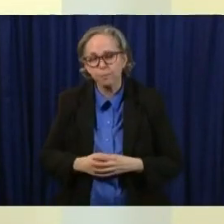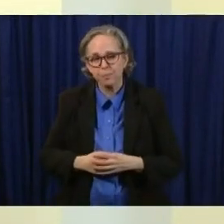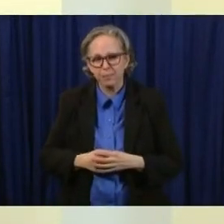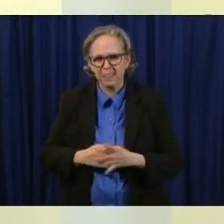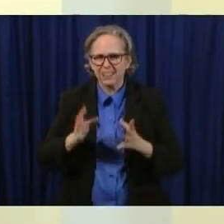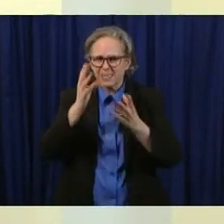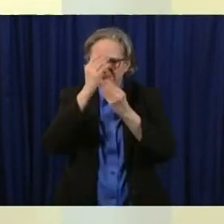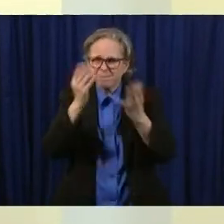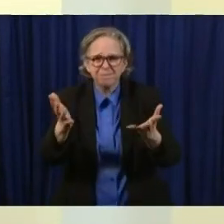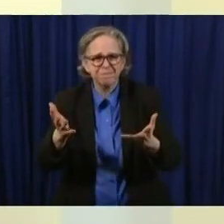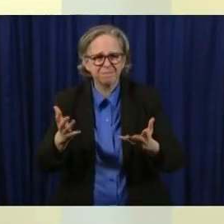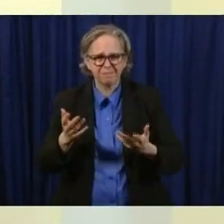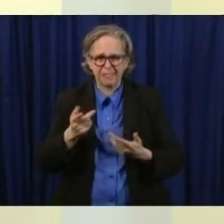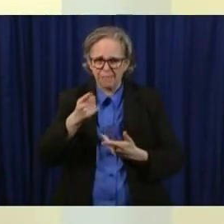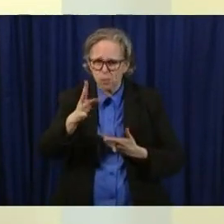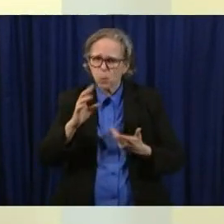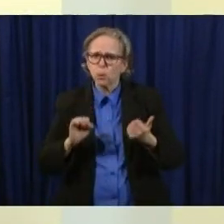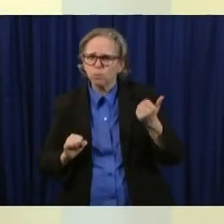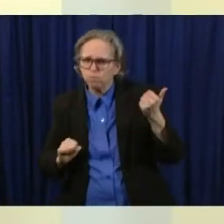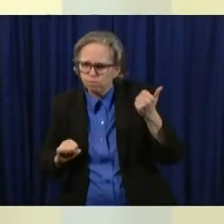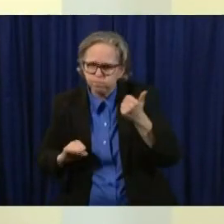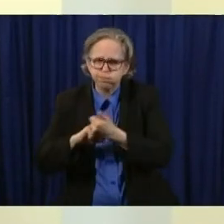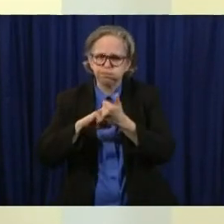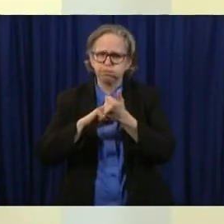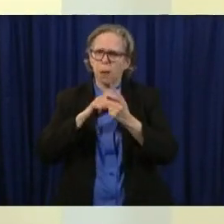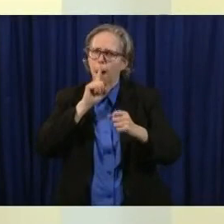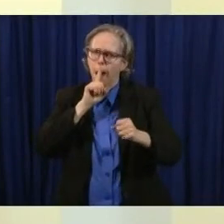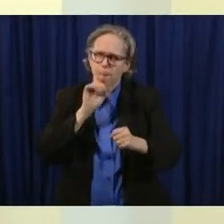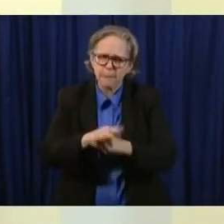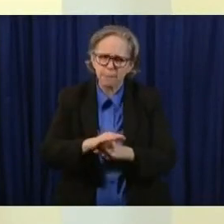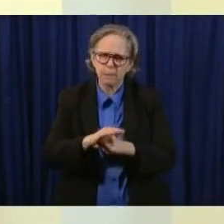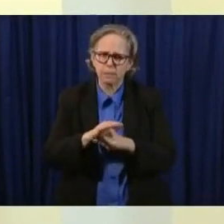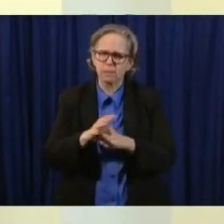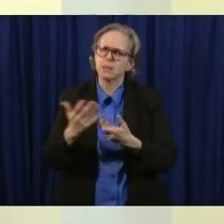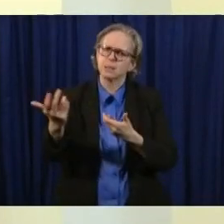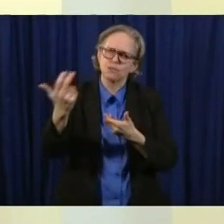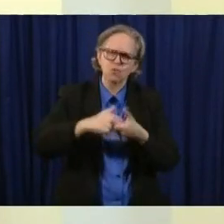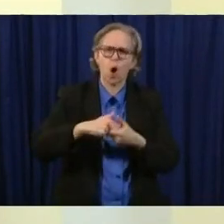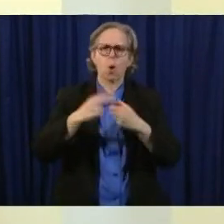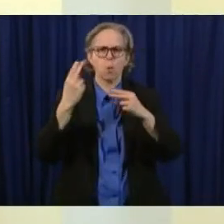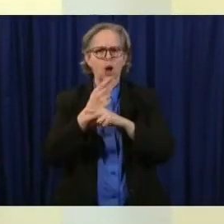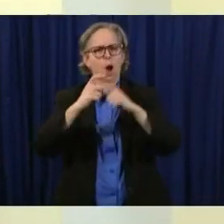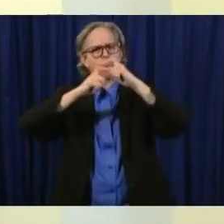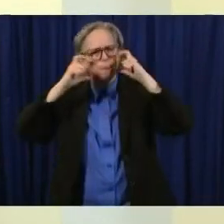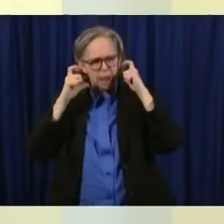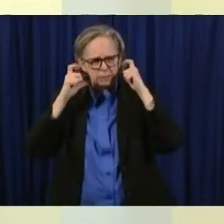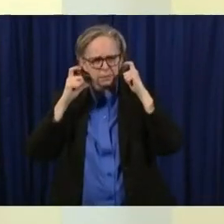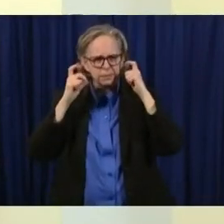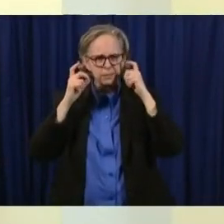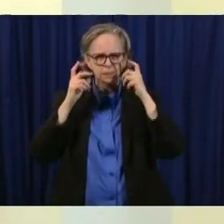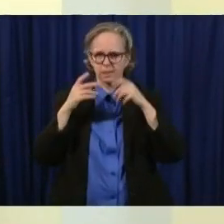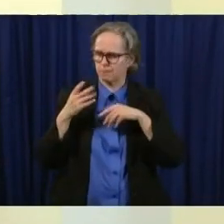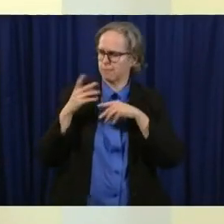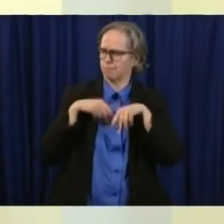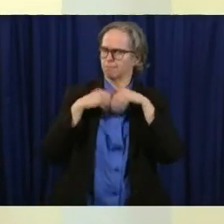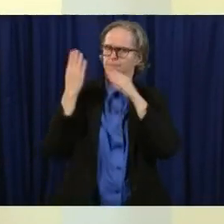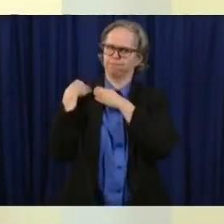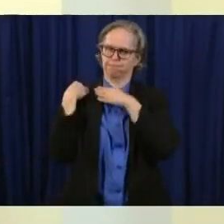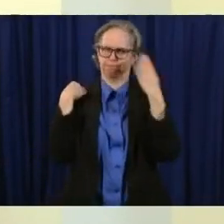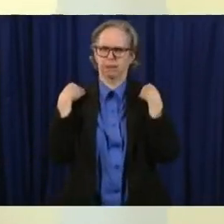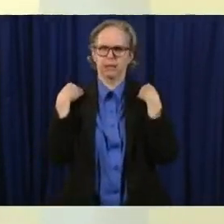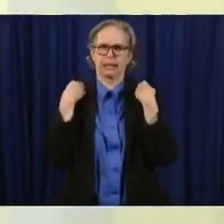do this join me in this don your mask don your cape let's save lives together